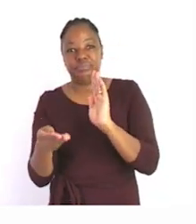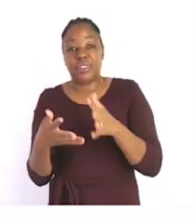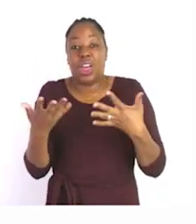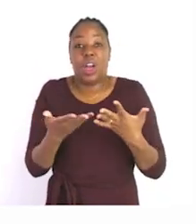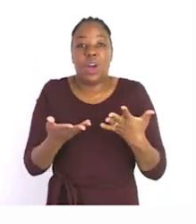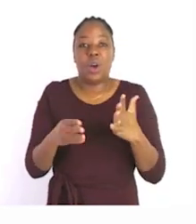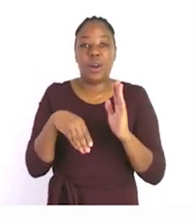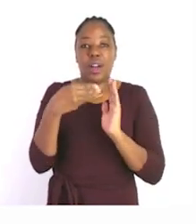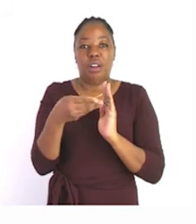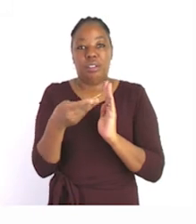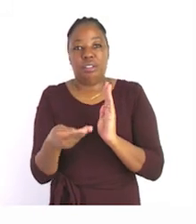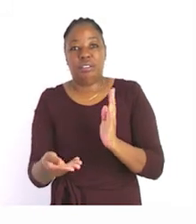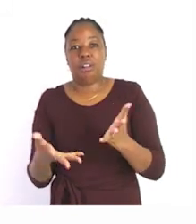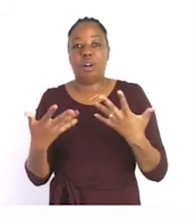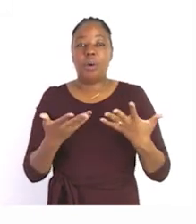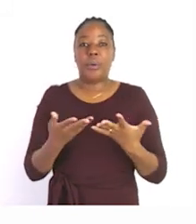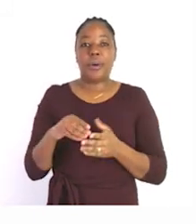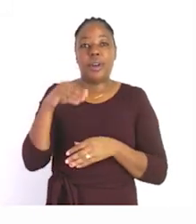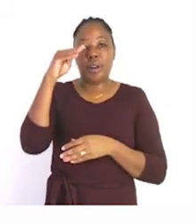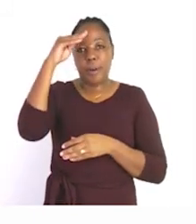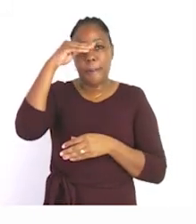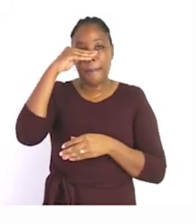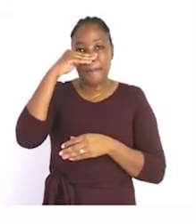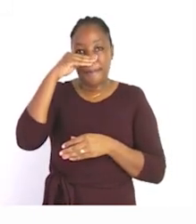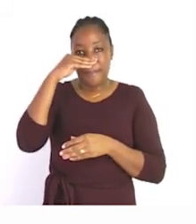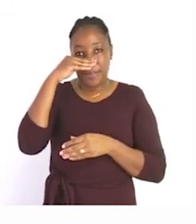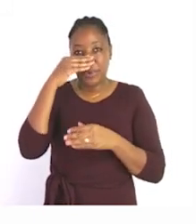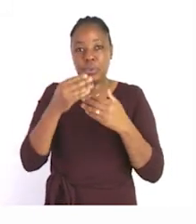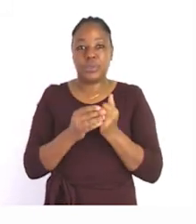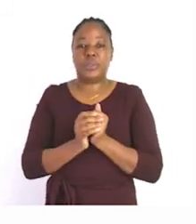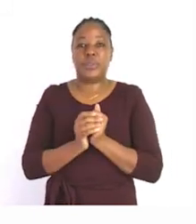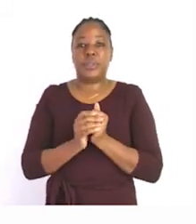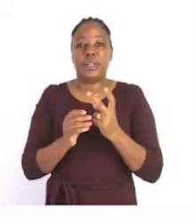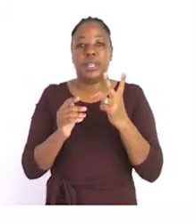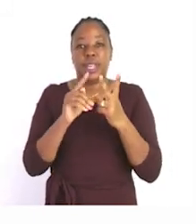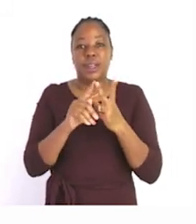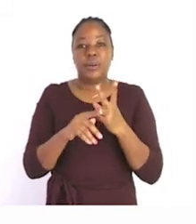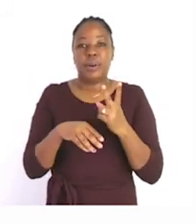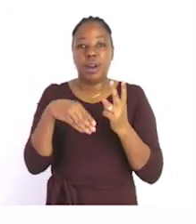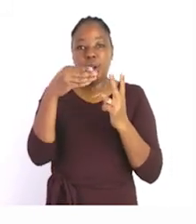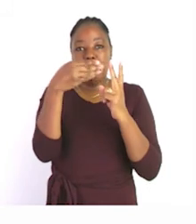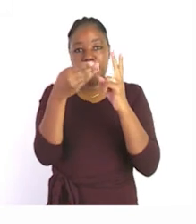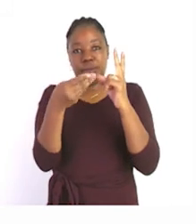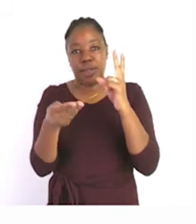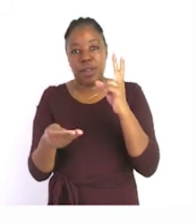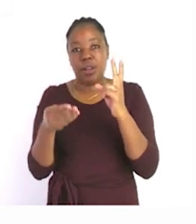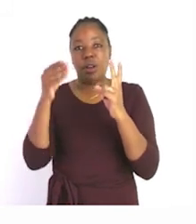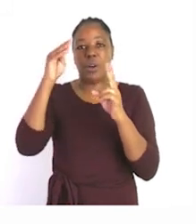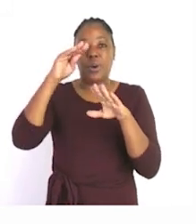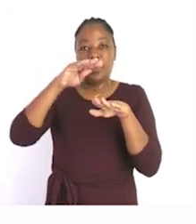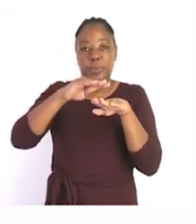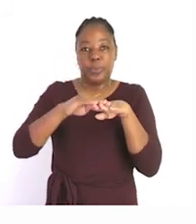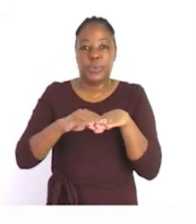the first one says that it fell on my nose the second one fell on my